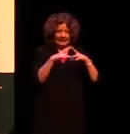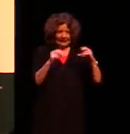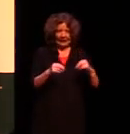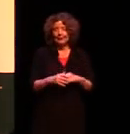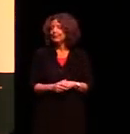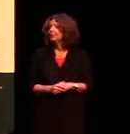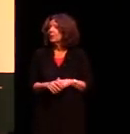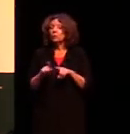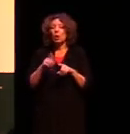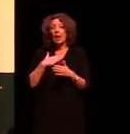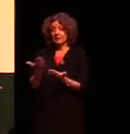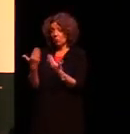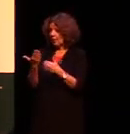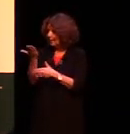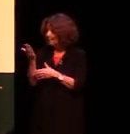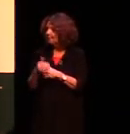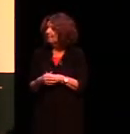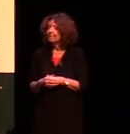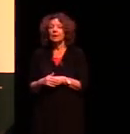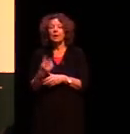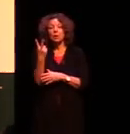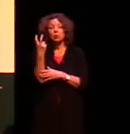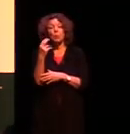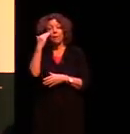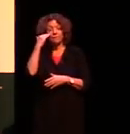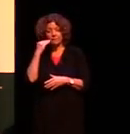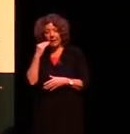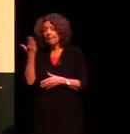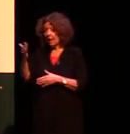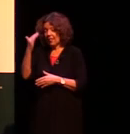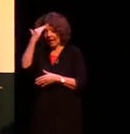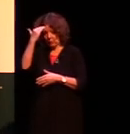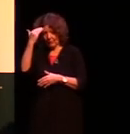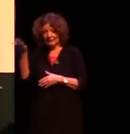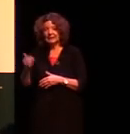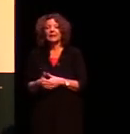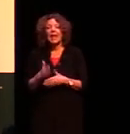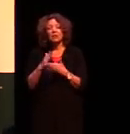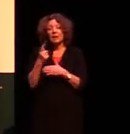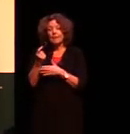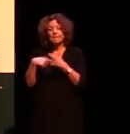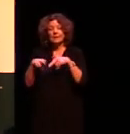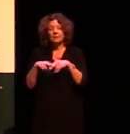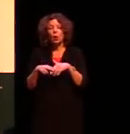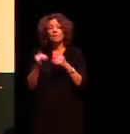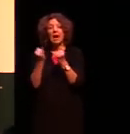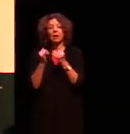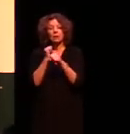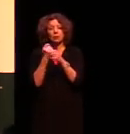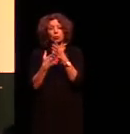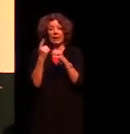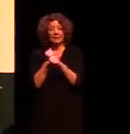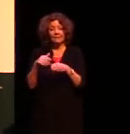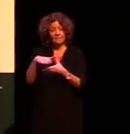like to welcome two more female Bidjigal elders who are members of Uncle Greg's